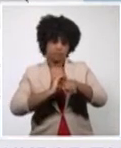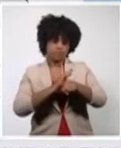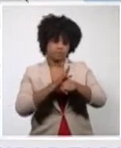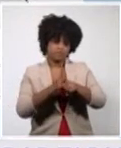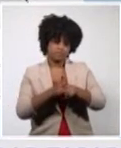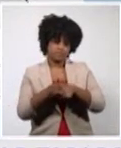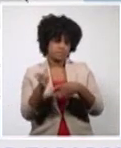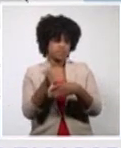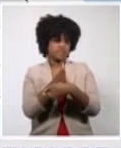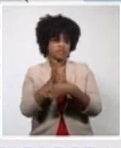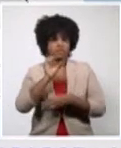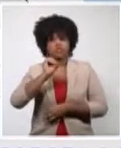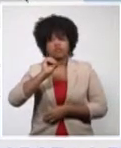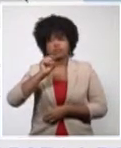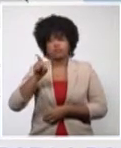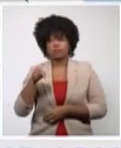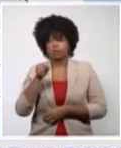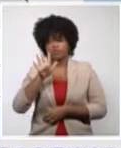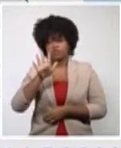% of positivity.